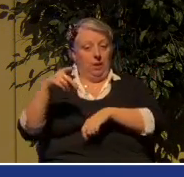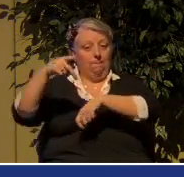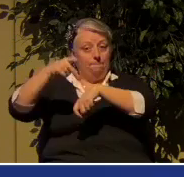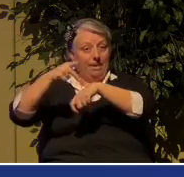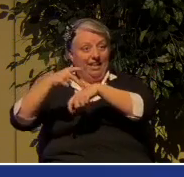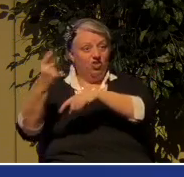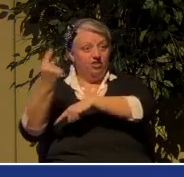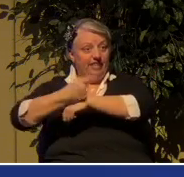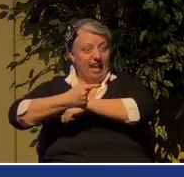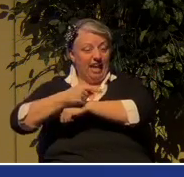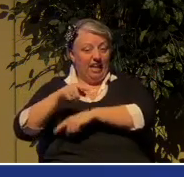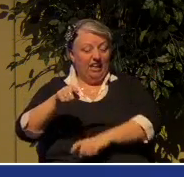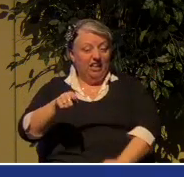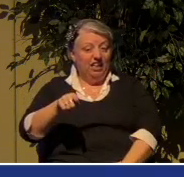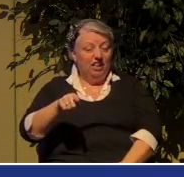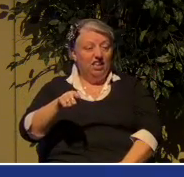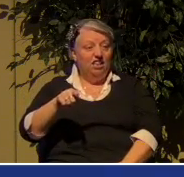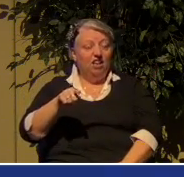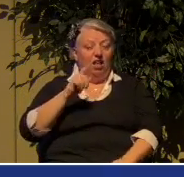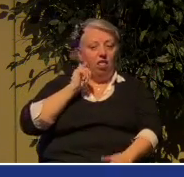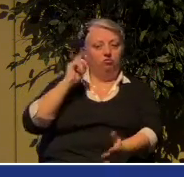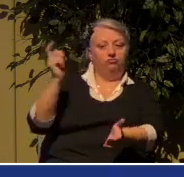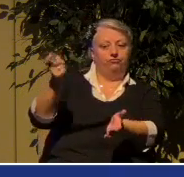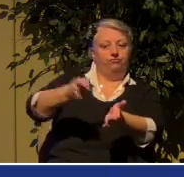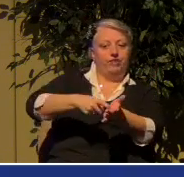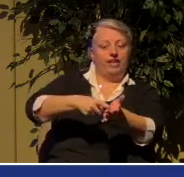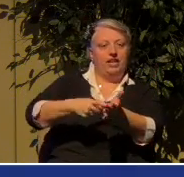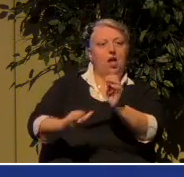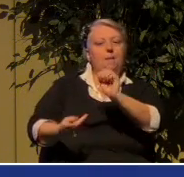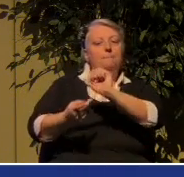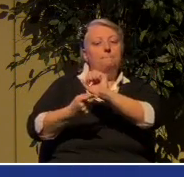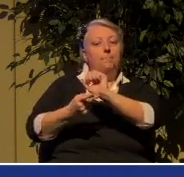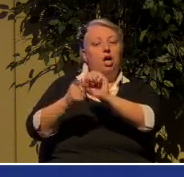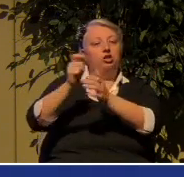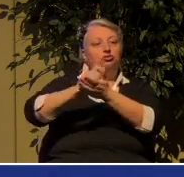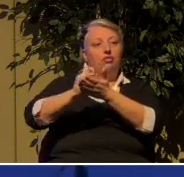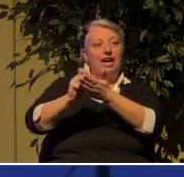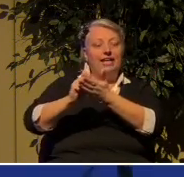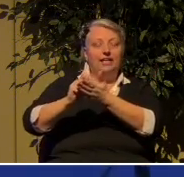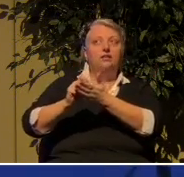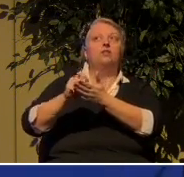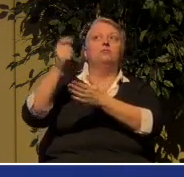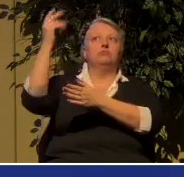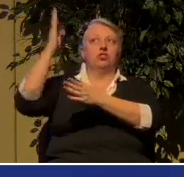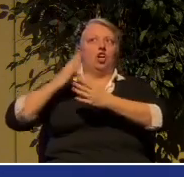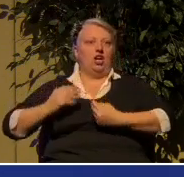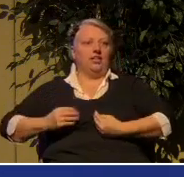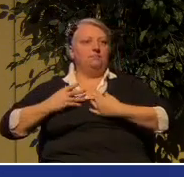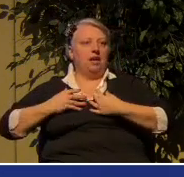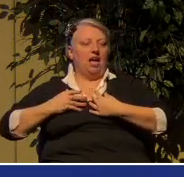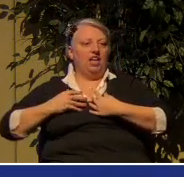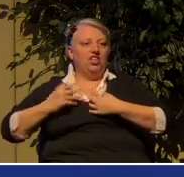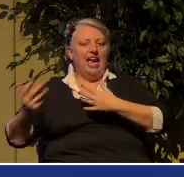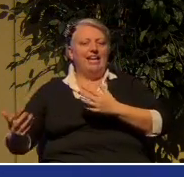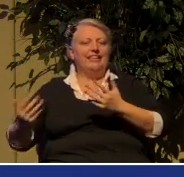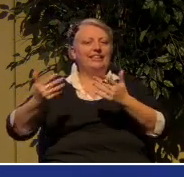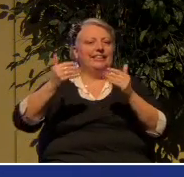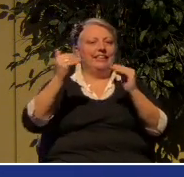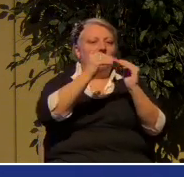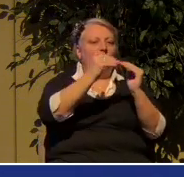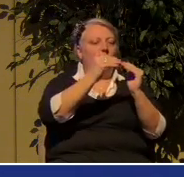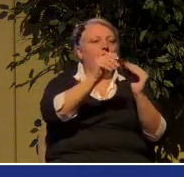were recognized as having been inspired and equal to other Scriptures.